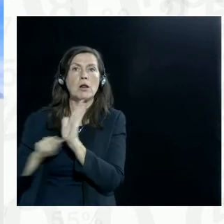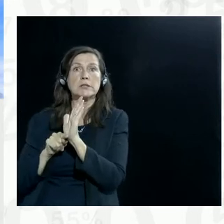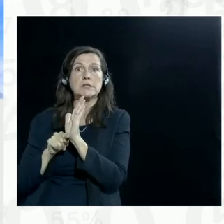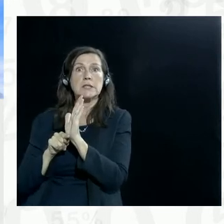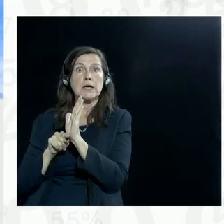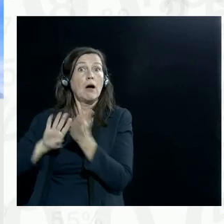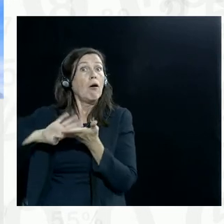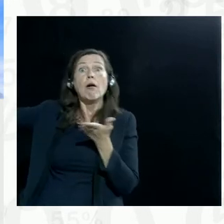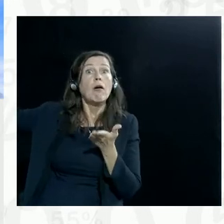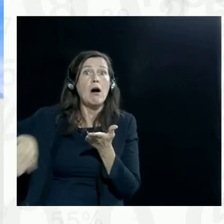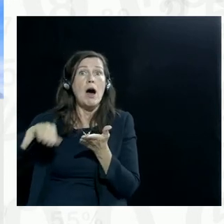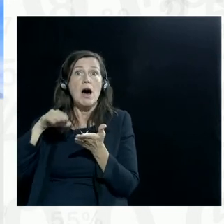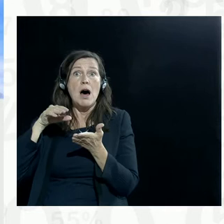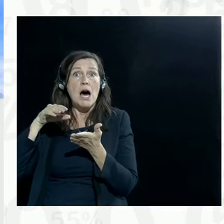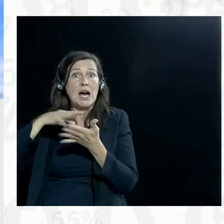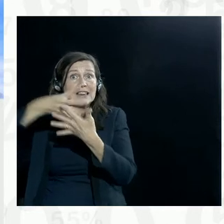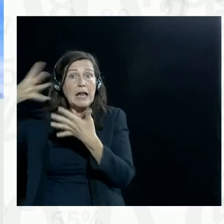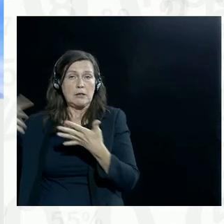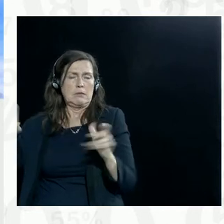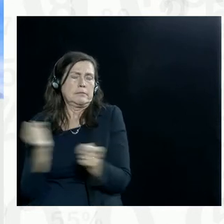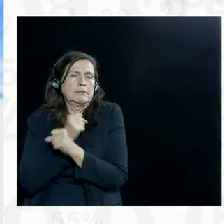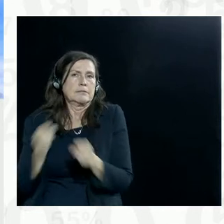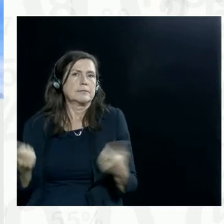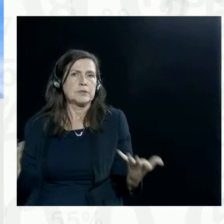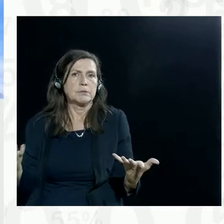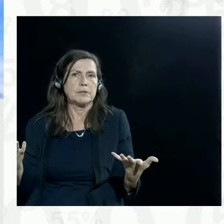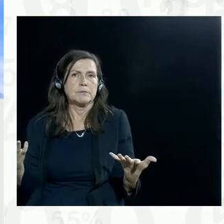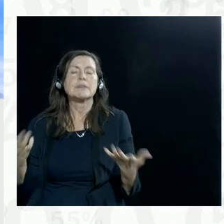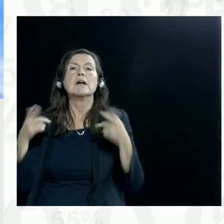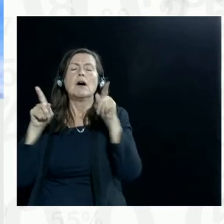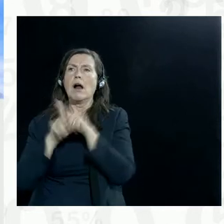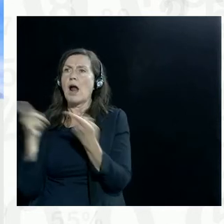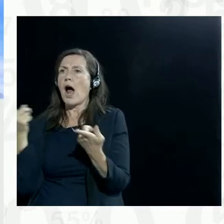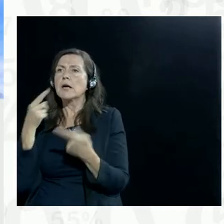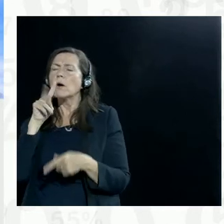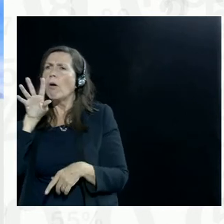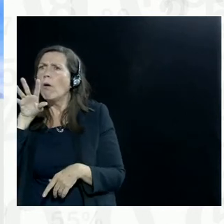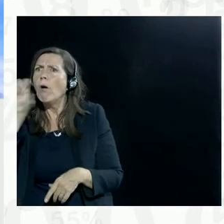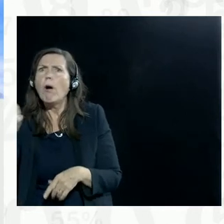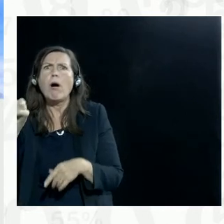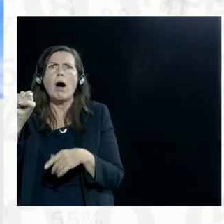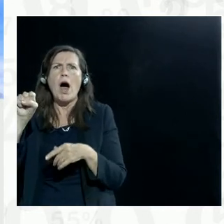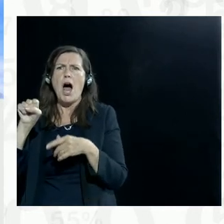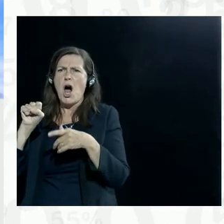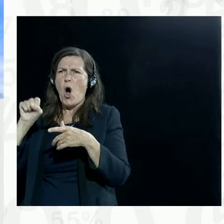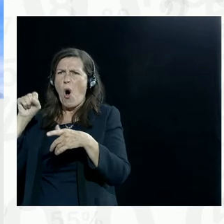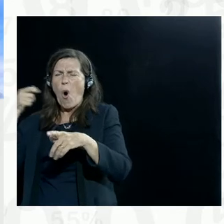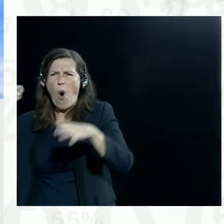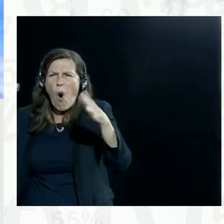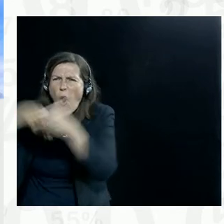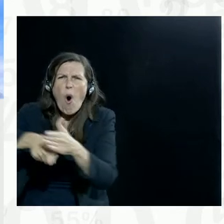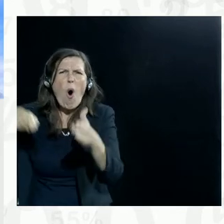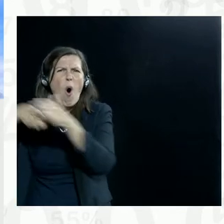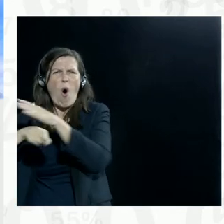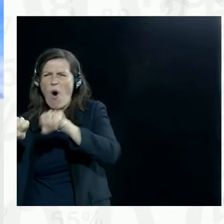can think of two examples here. One is the eyewitness to atrocities app. This is the problem of, okay, if we're going